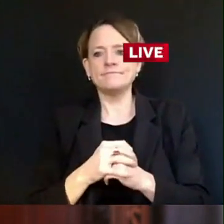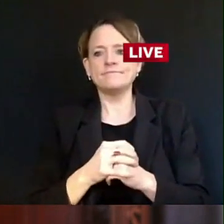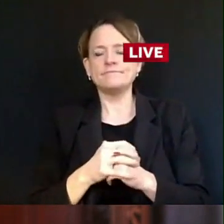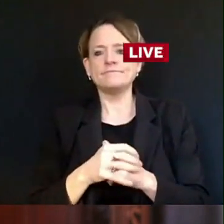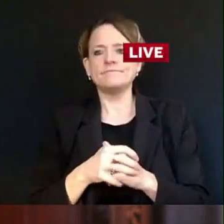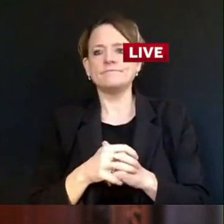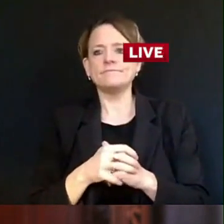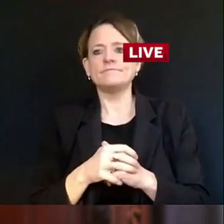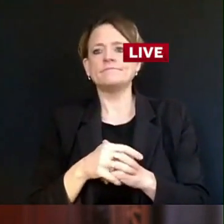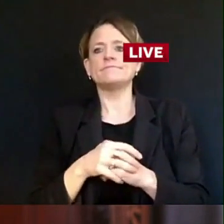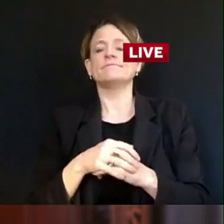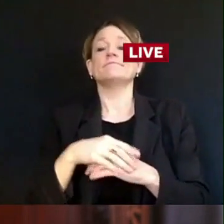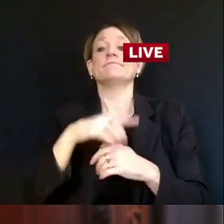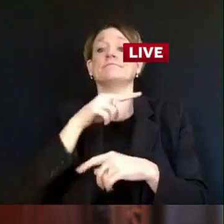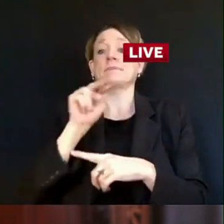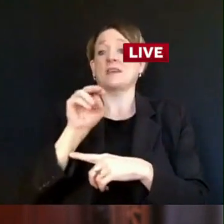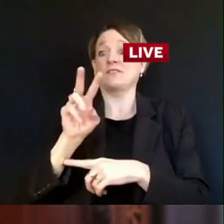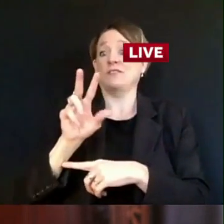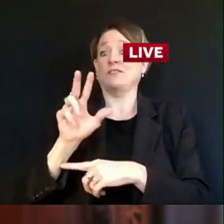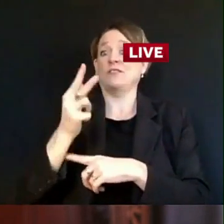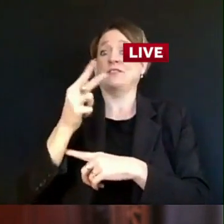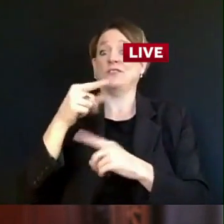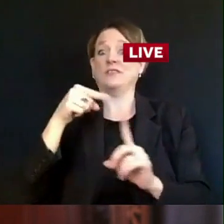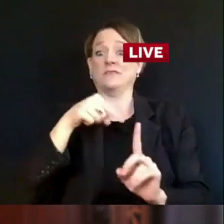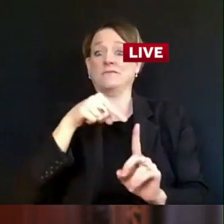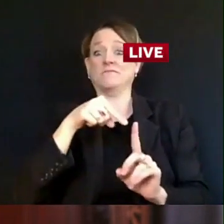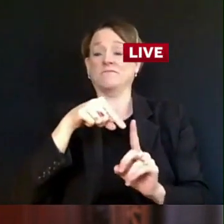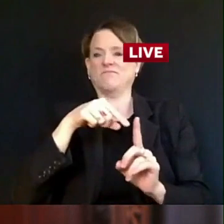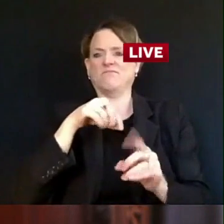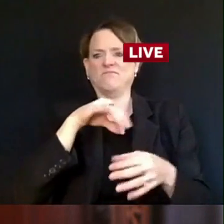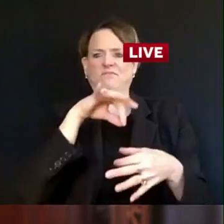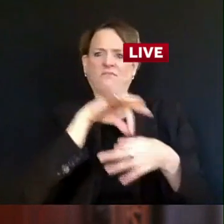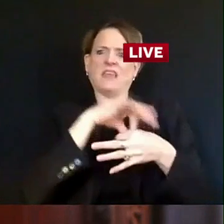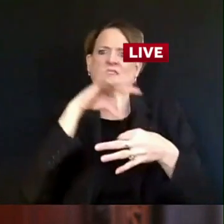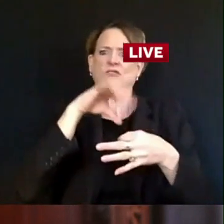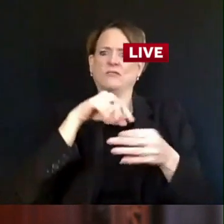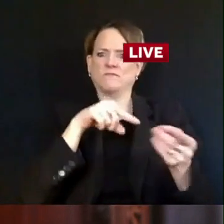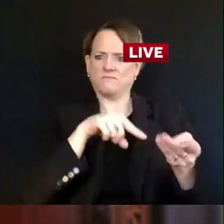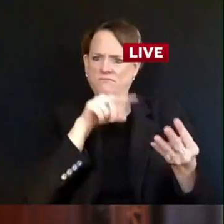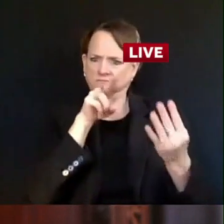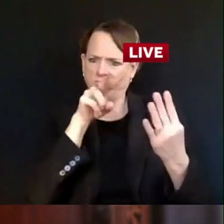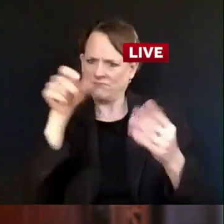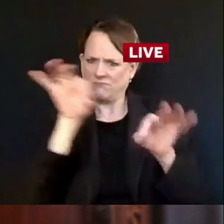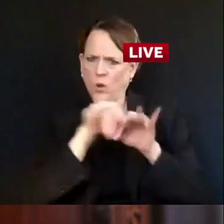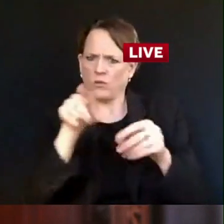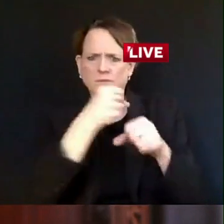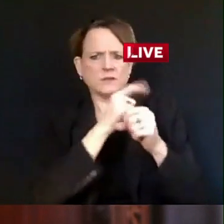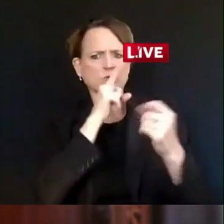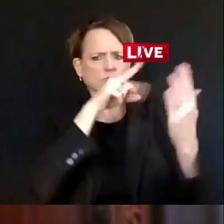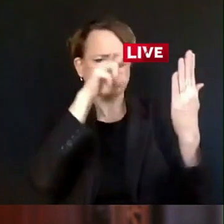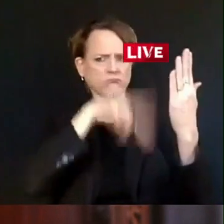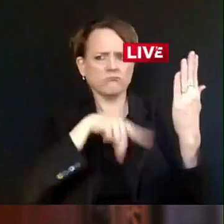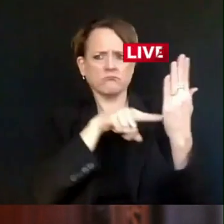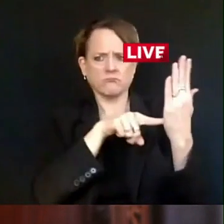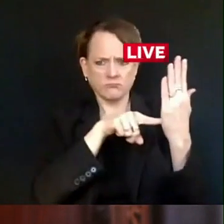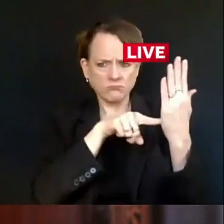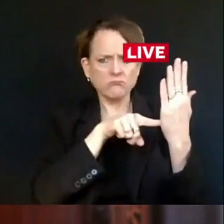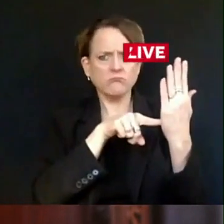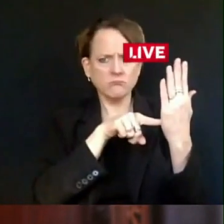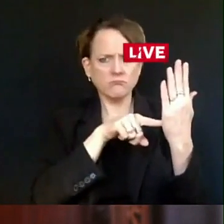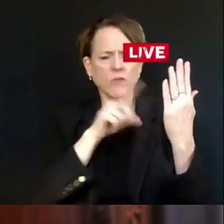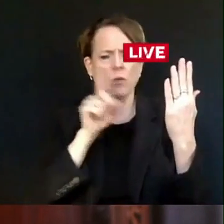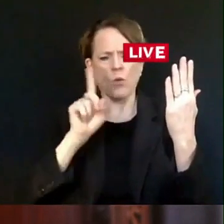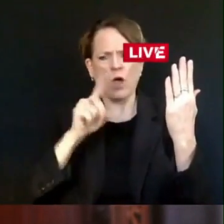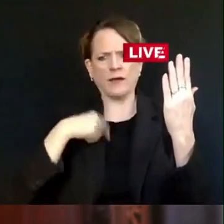came with your ballot. Make sure you know all the options near you to turn in your ballot by